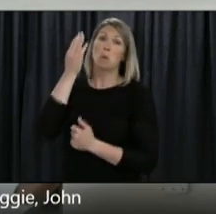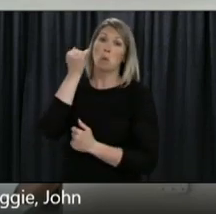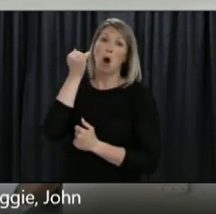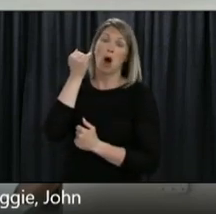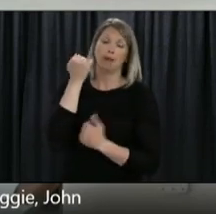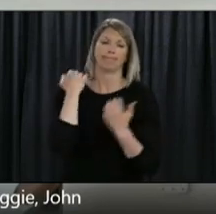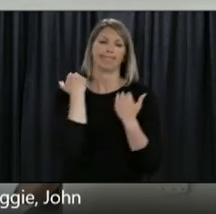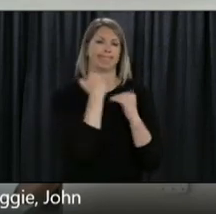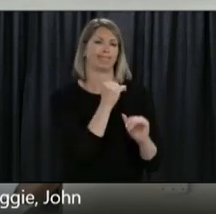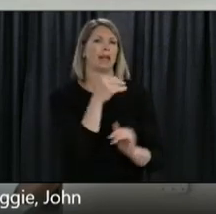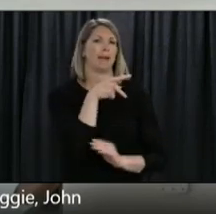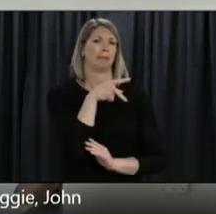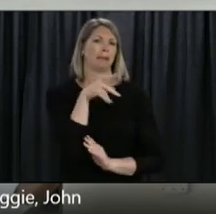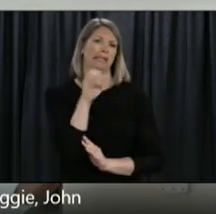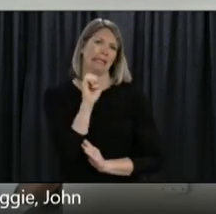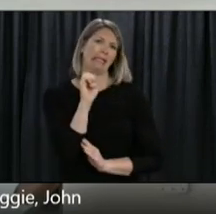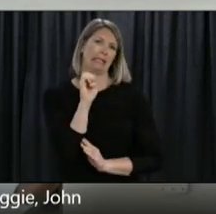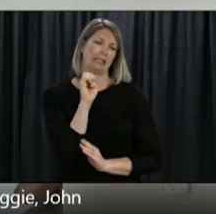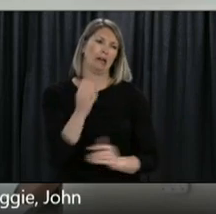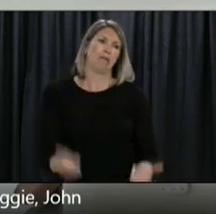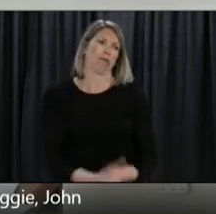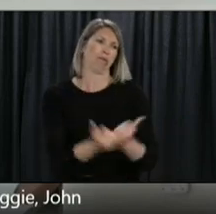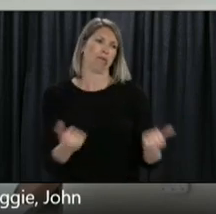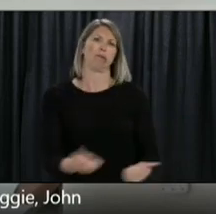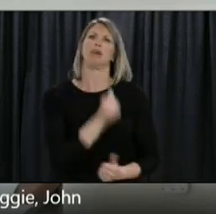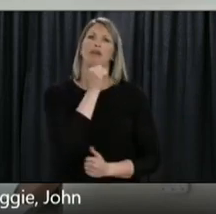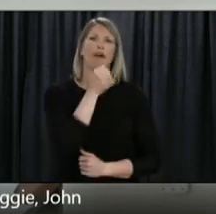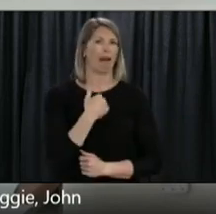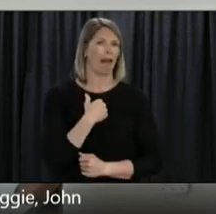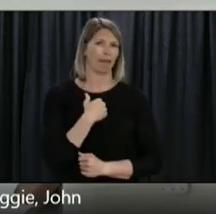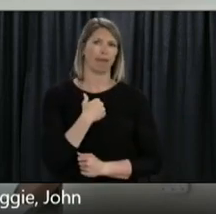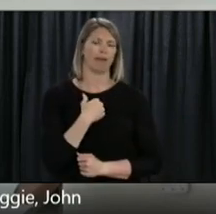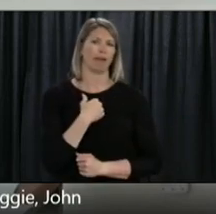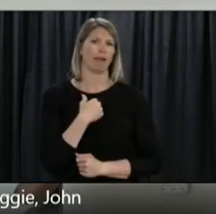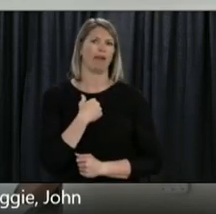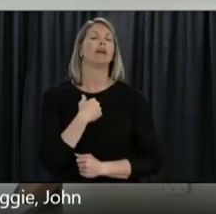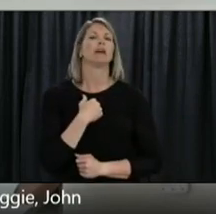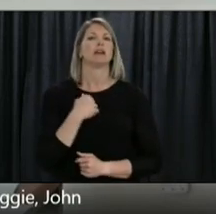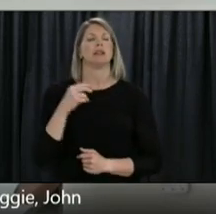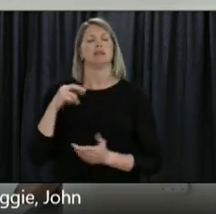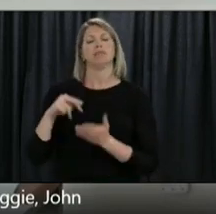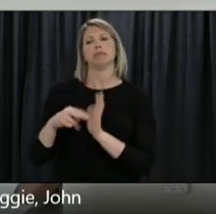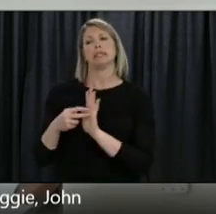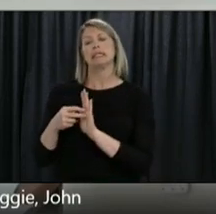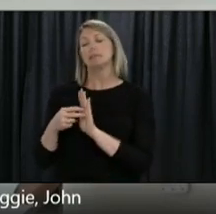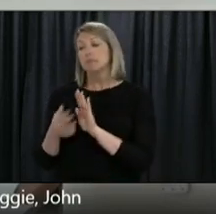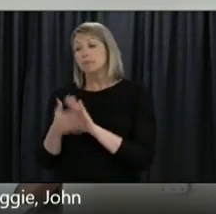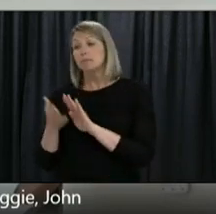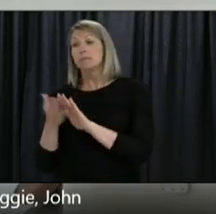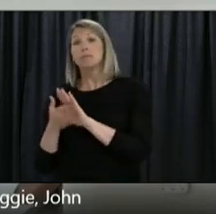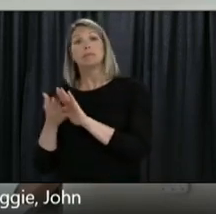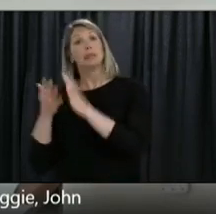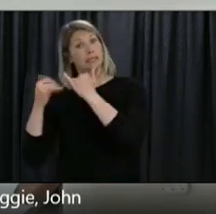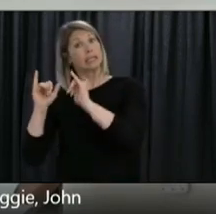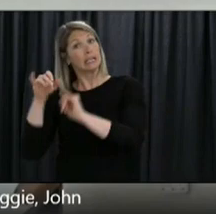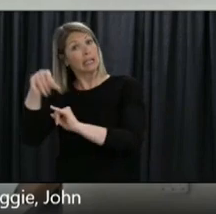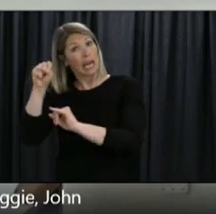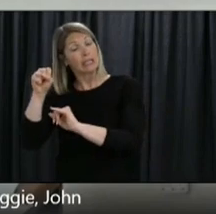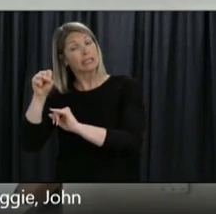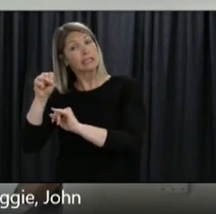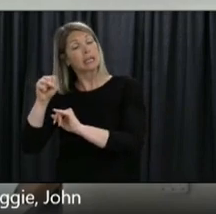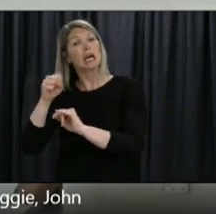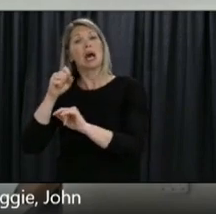sufficient to safely run the service that we run. So it's important to protect our staff